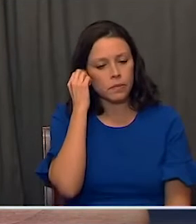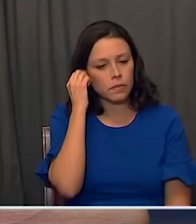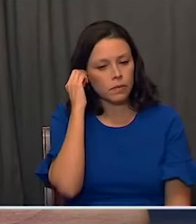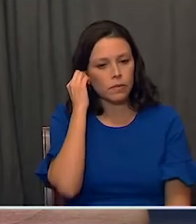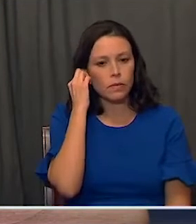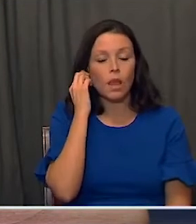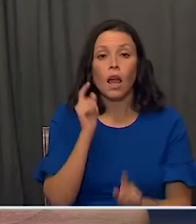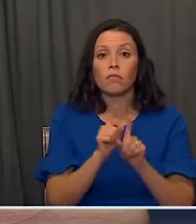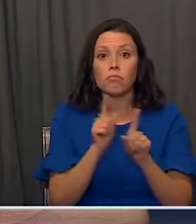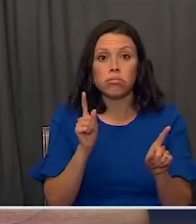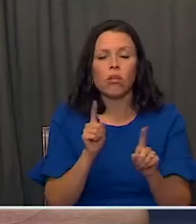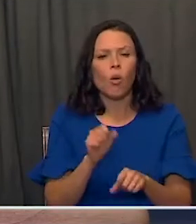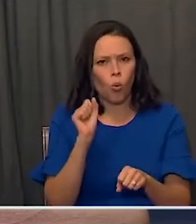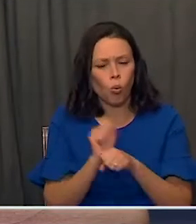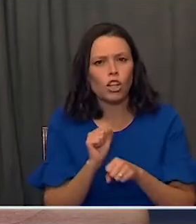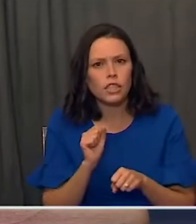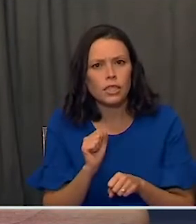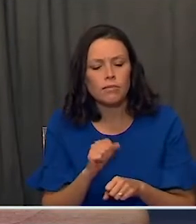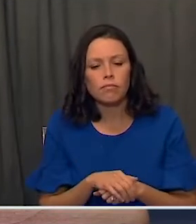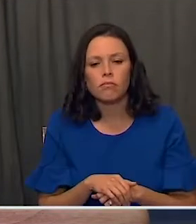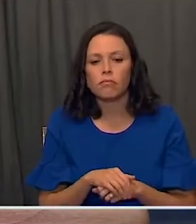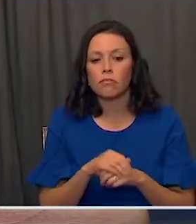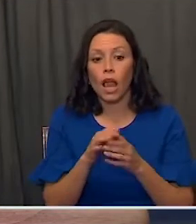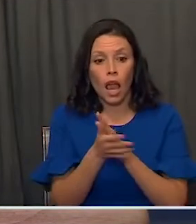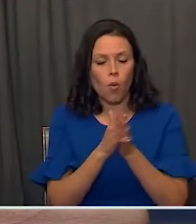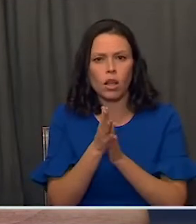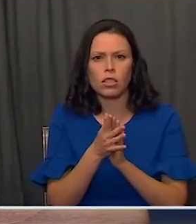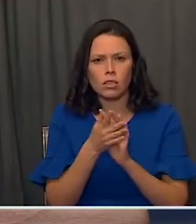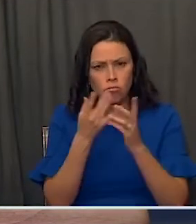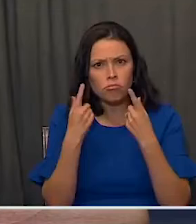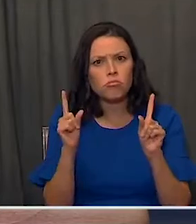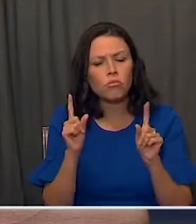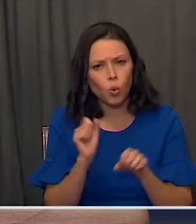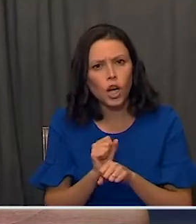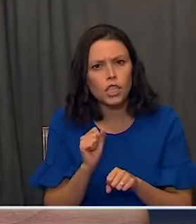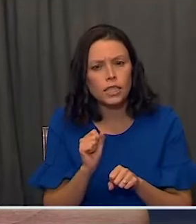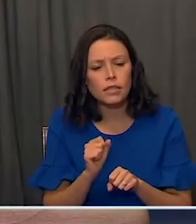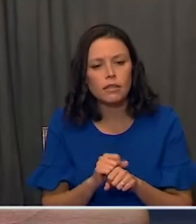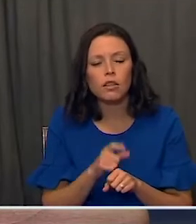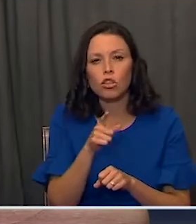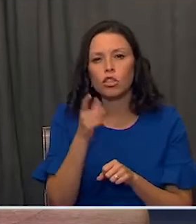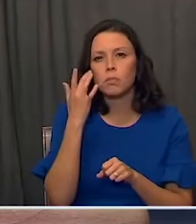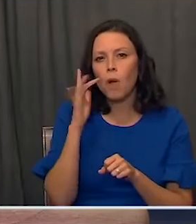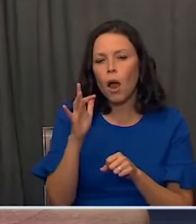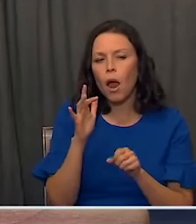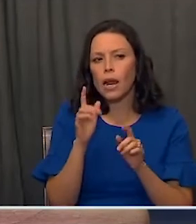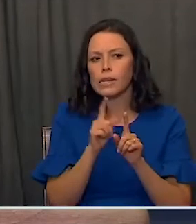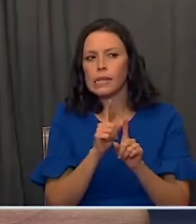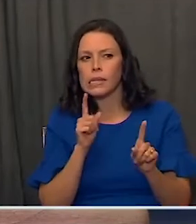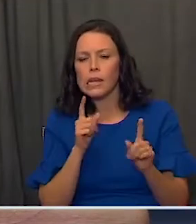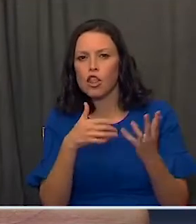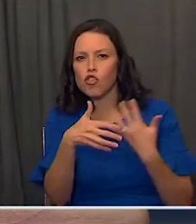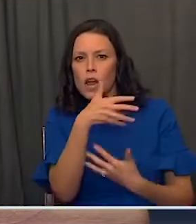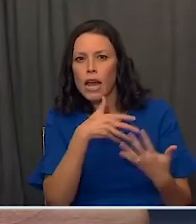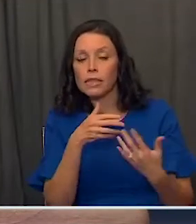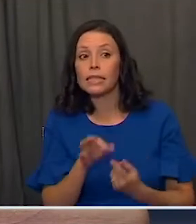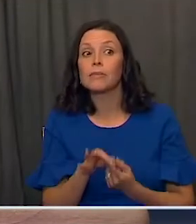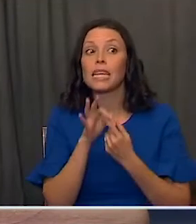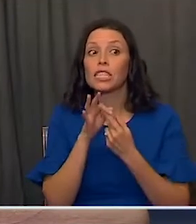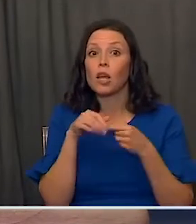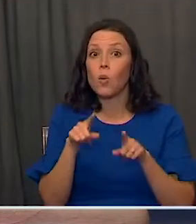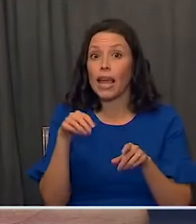distancing works. Hand washing works. Being smart about crowds, particularly indoor,